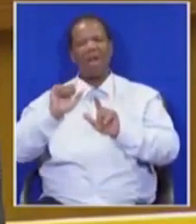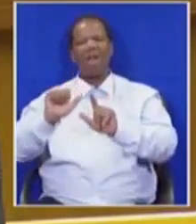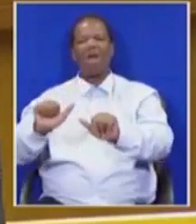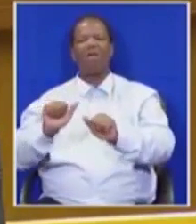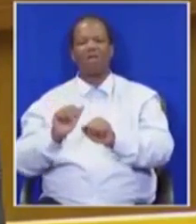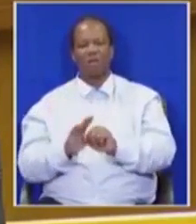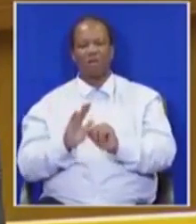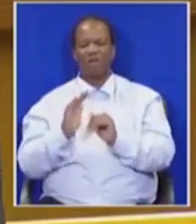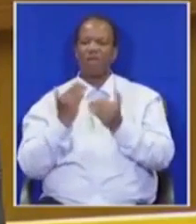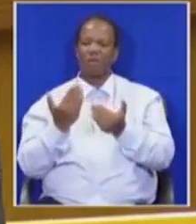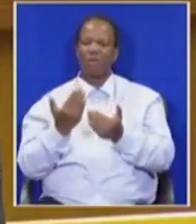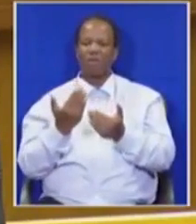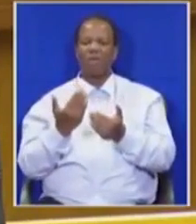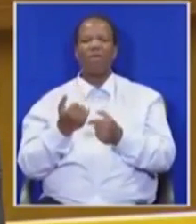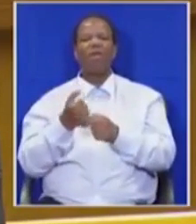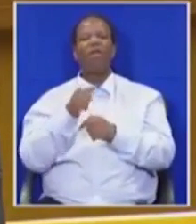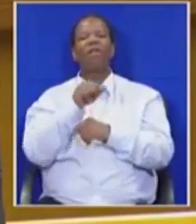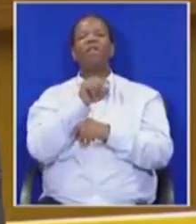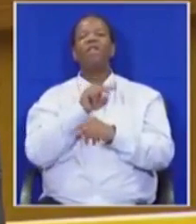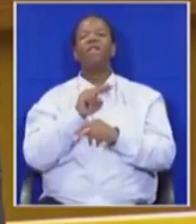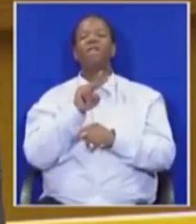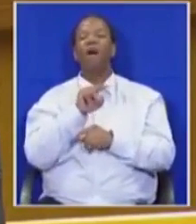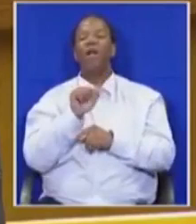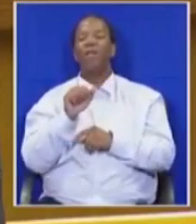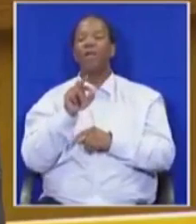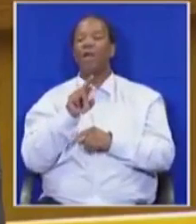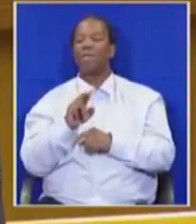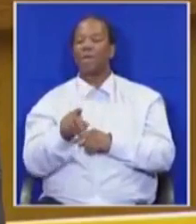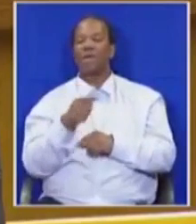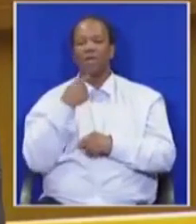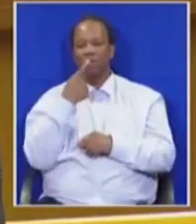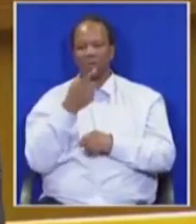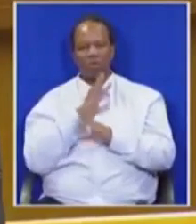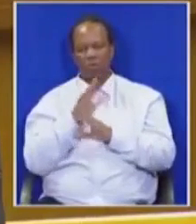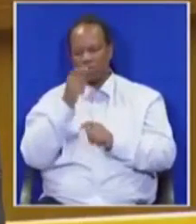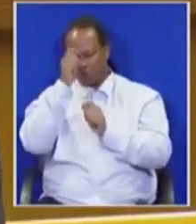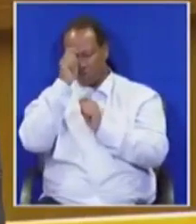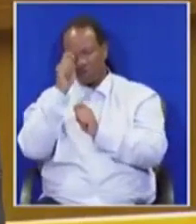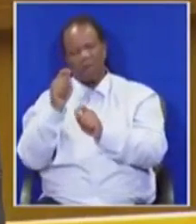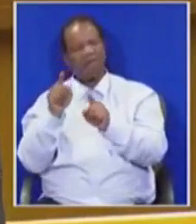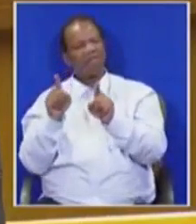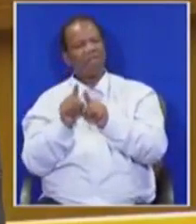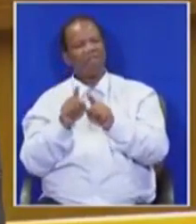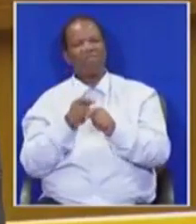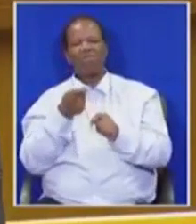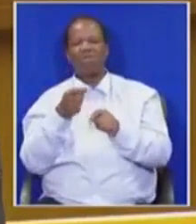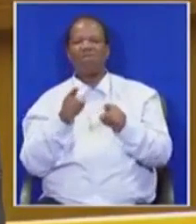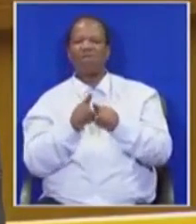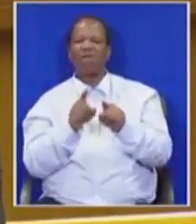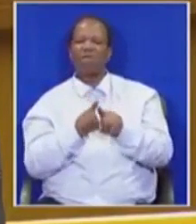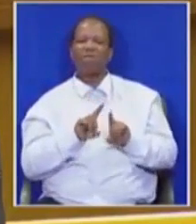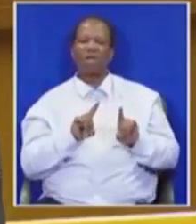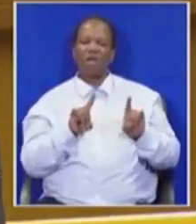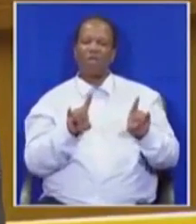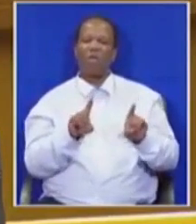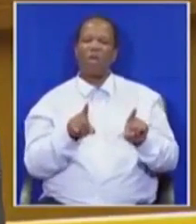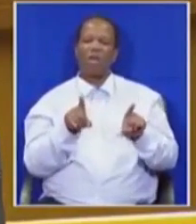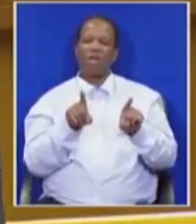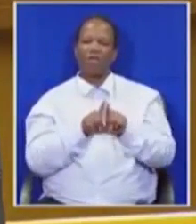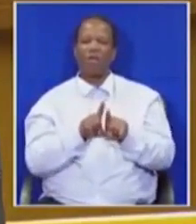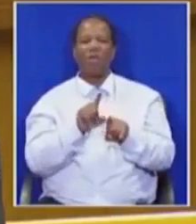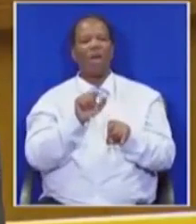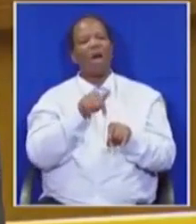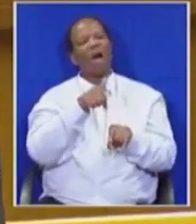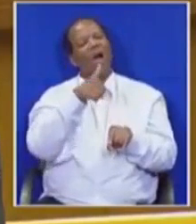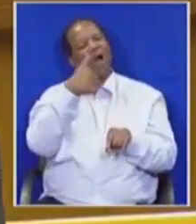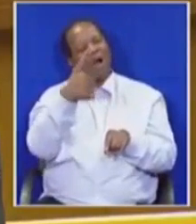he was disregarding their humanity, treating them as part of the animal world. To him and many who would have